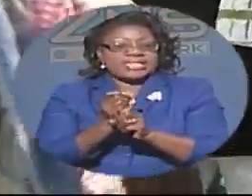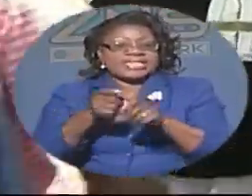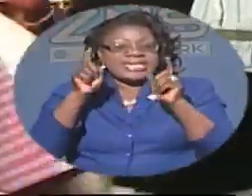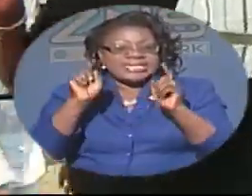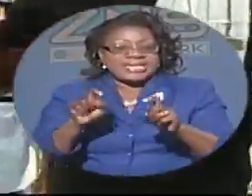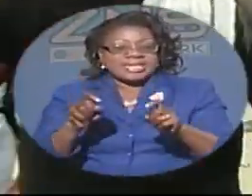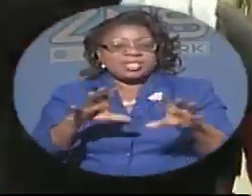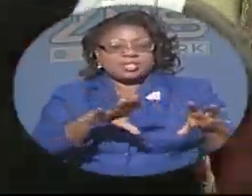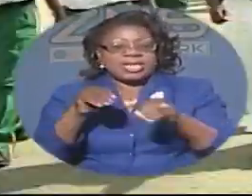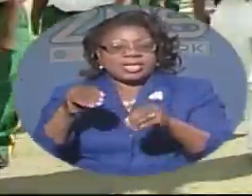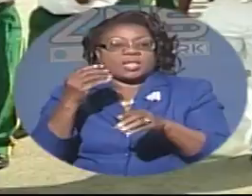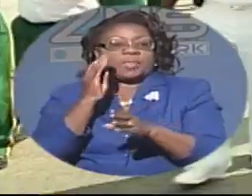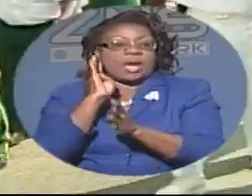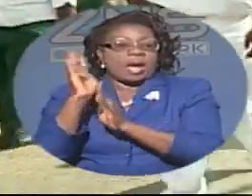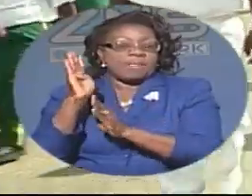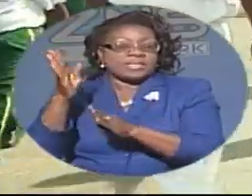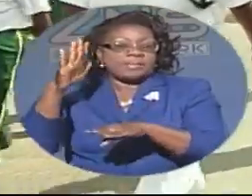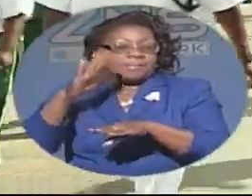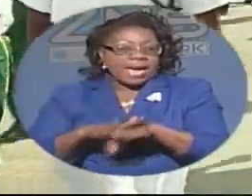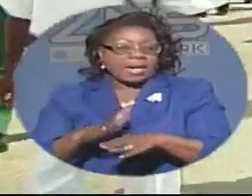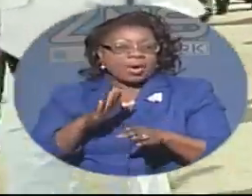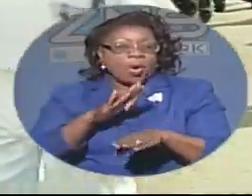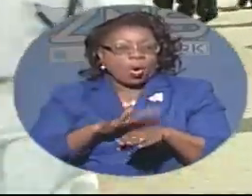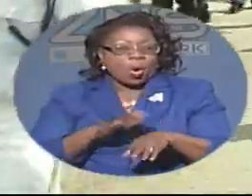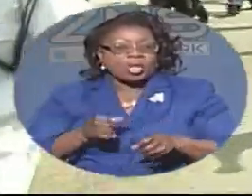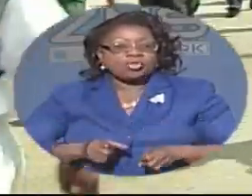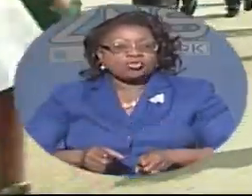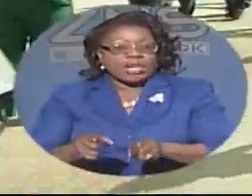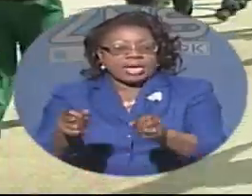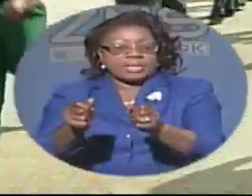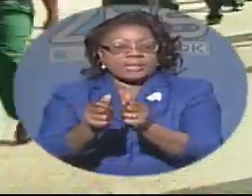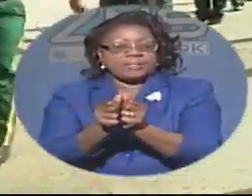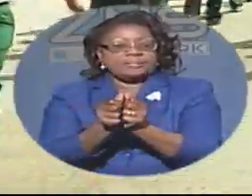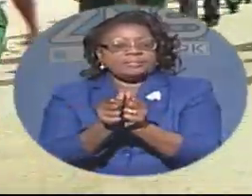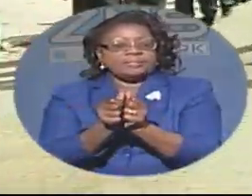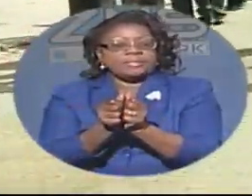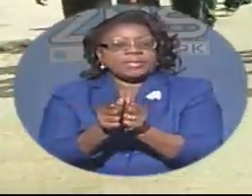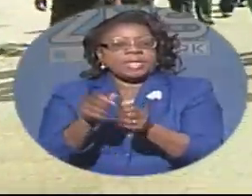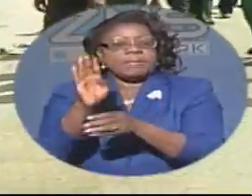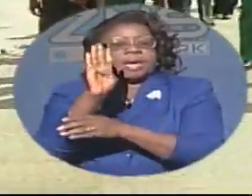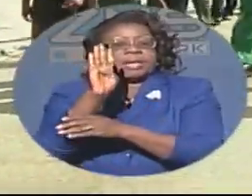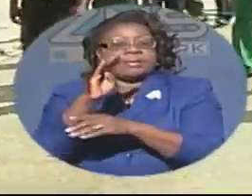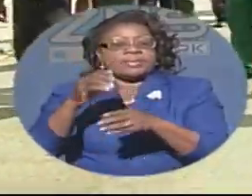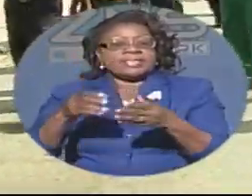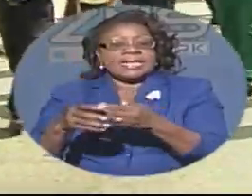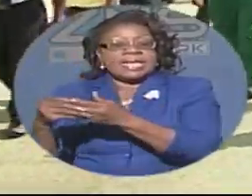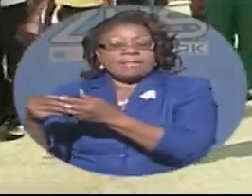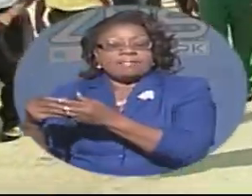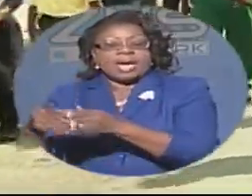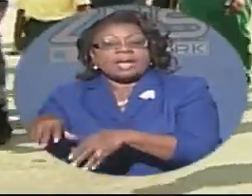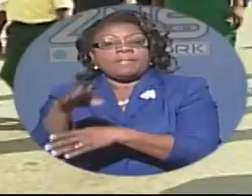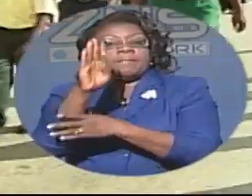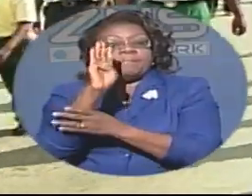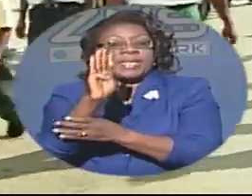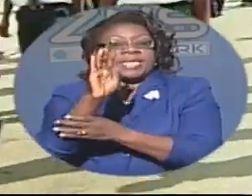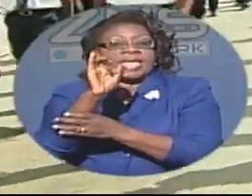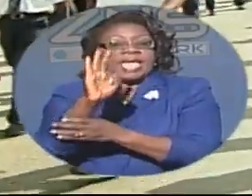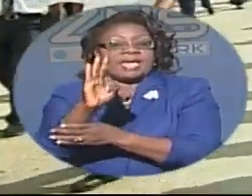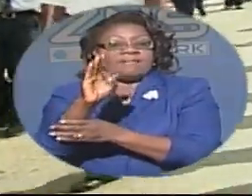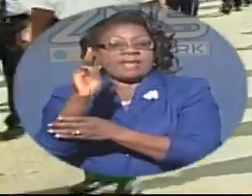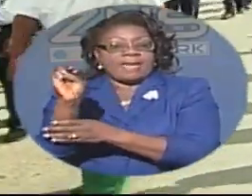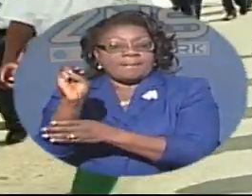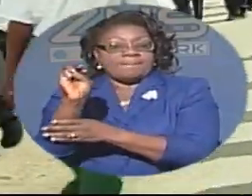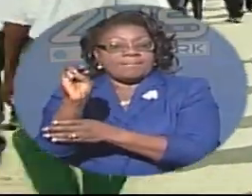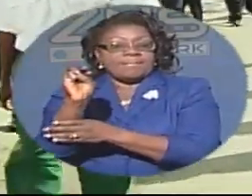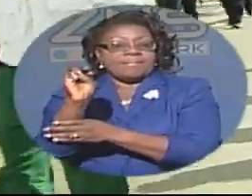order back on course the national men's empowerment series was spearheaded by bahamas faith ministry senior pastor dr miles